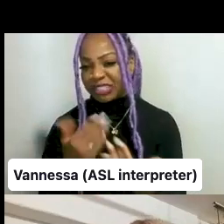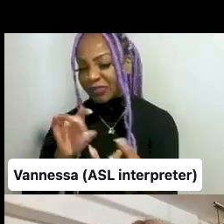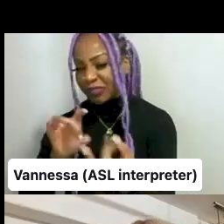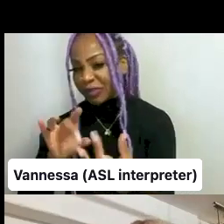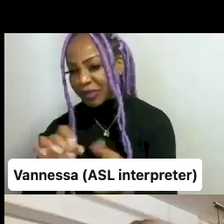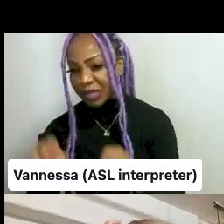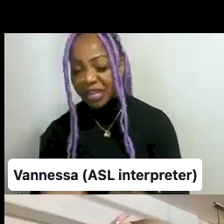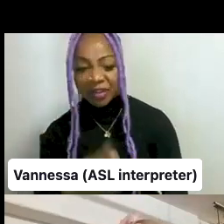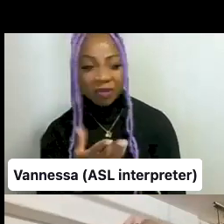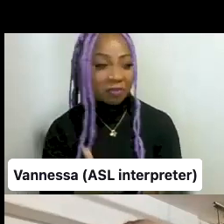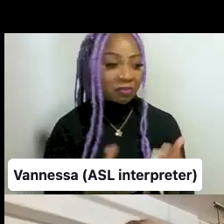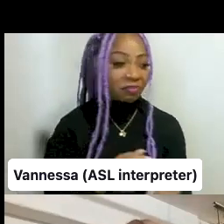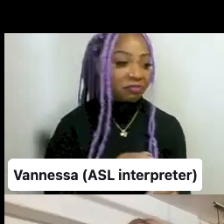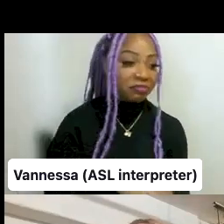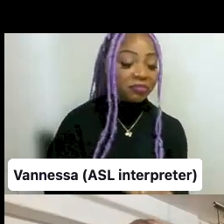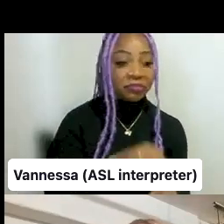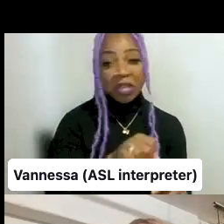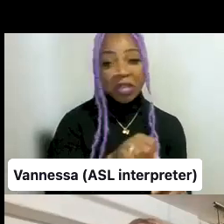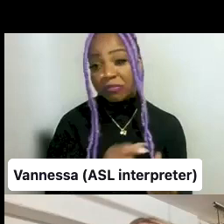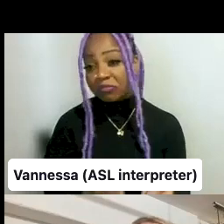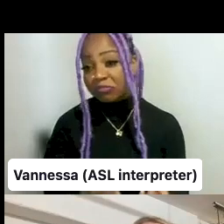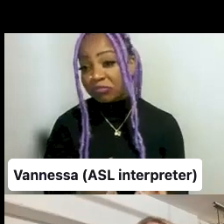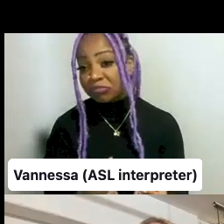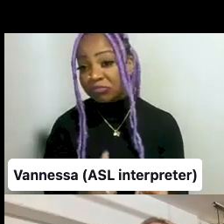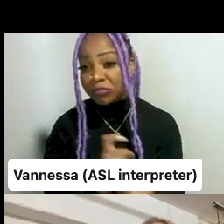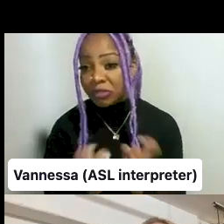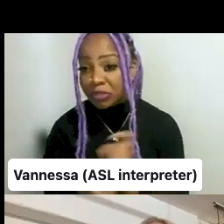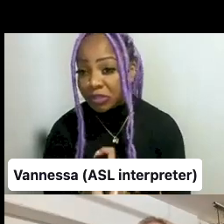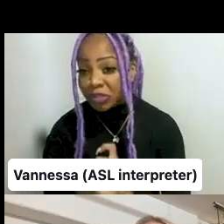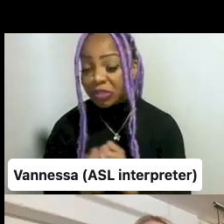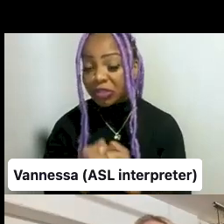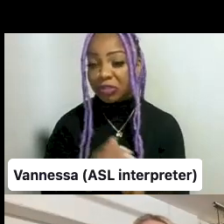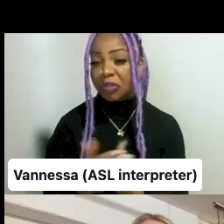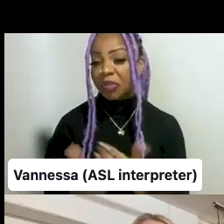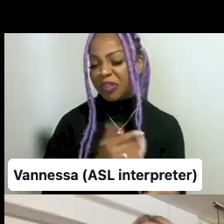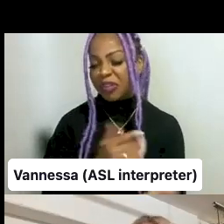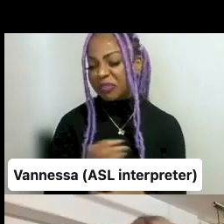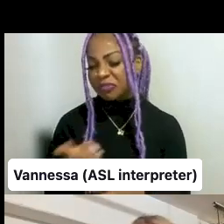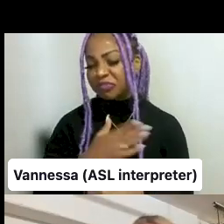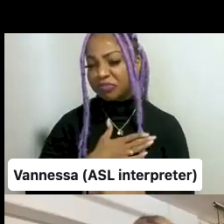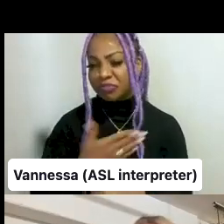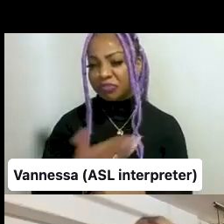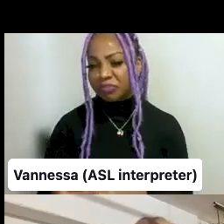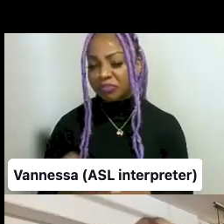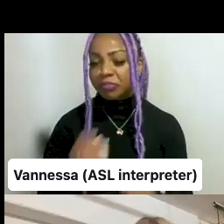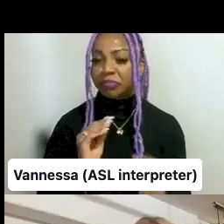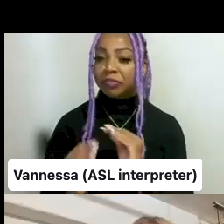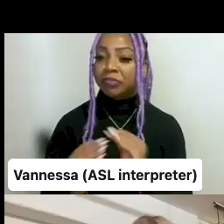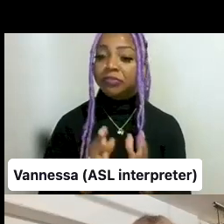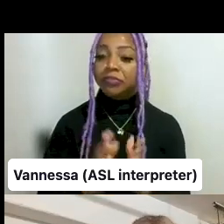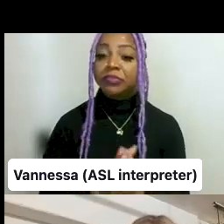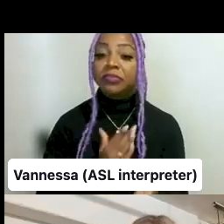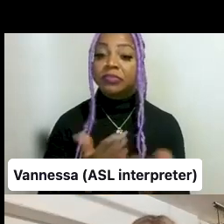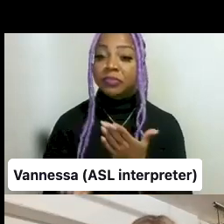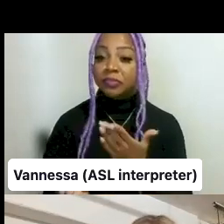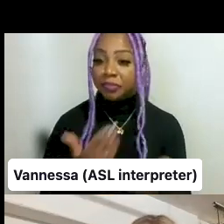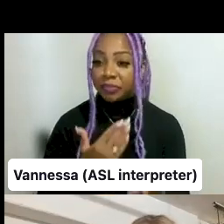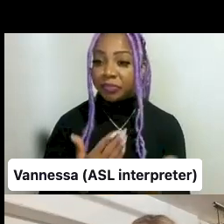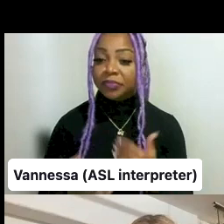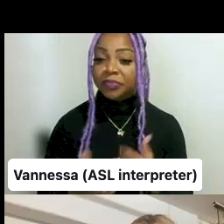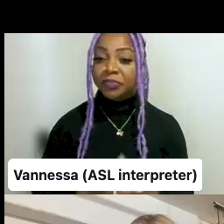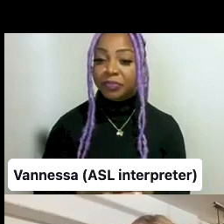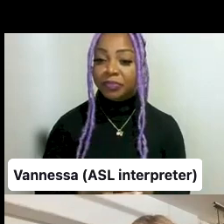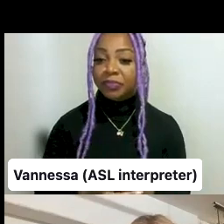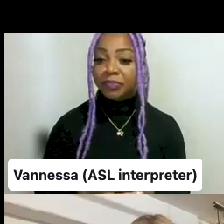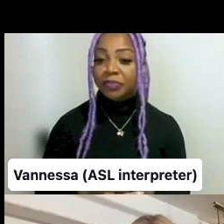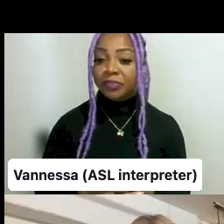can do a little bit of that. And people were fine with, uh, making these edits. So in the end we, um, yeah,